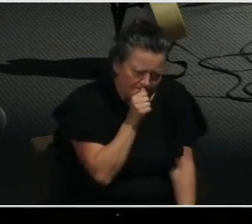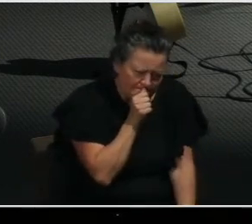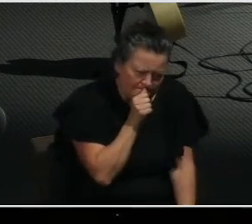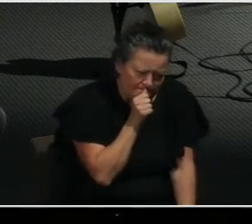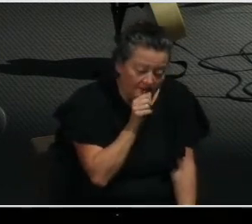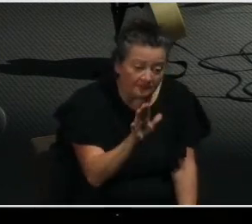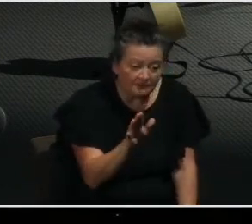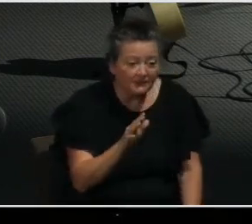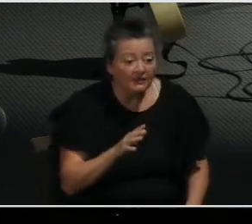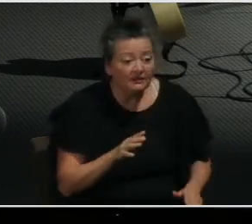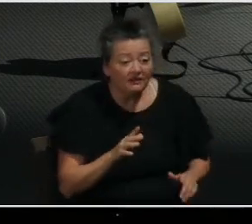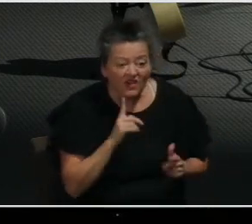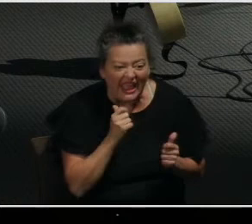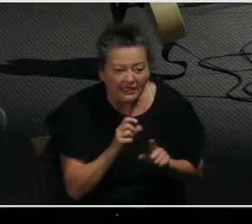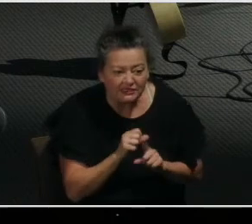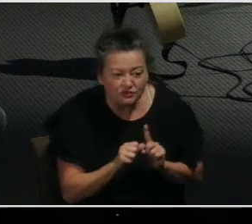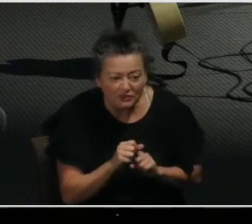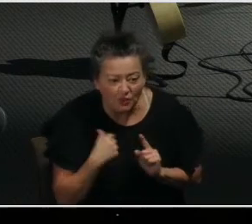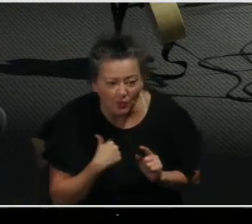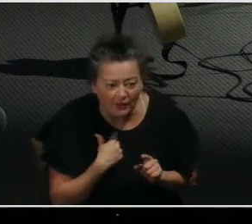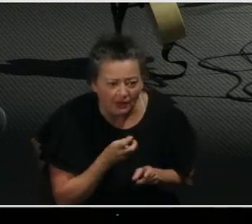Belligerent kids.